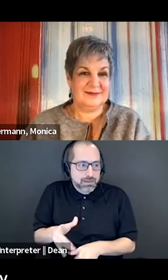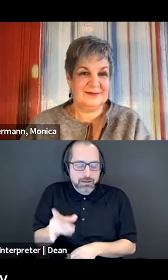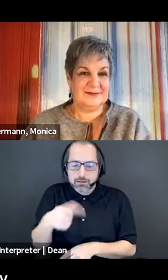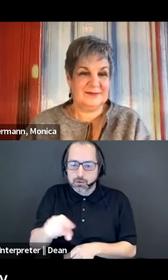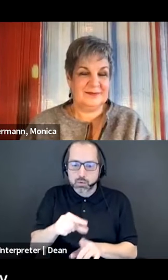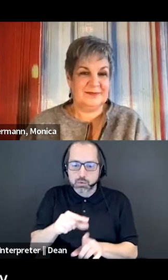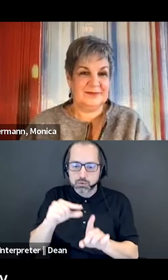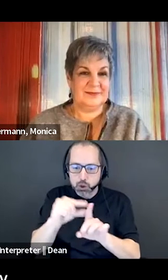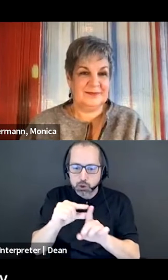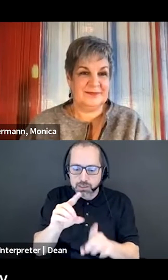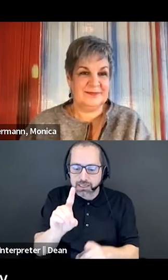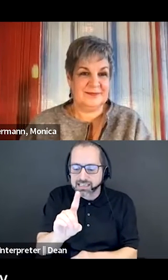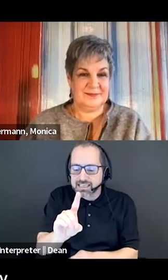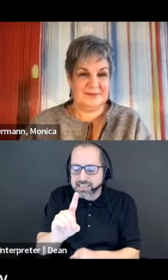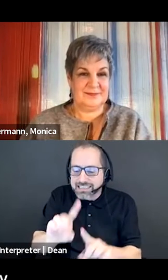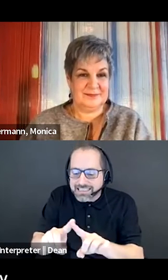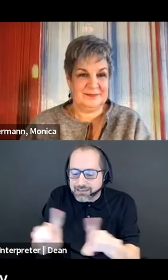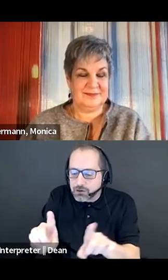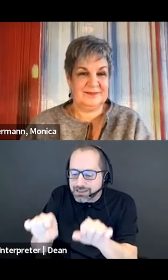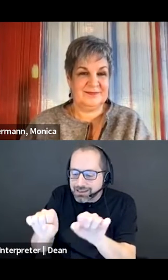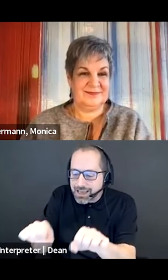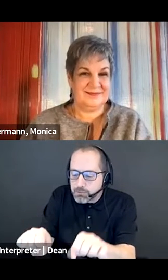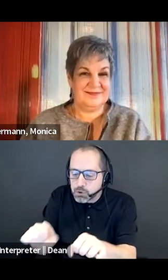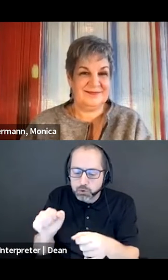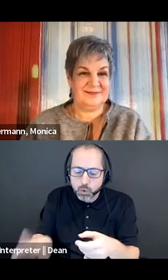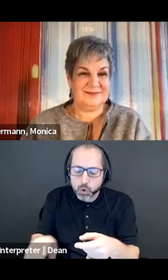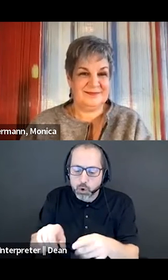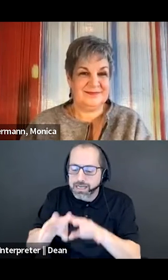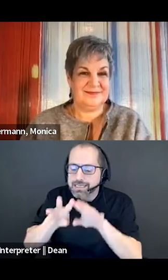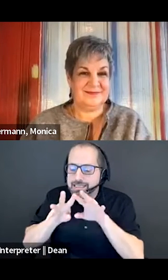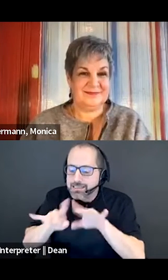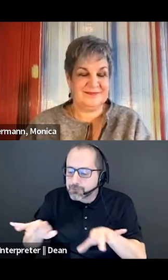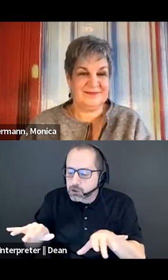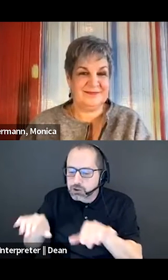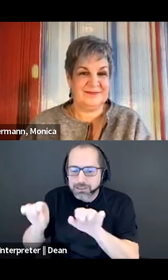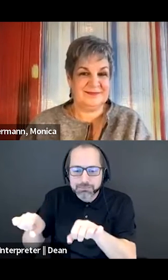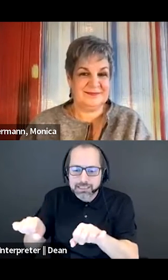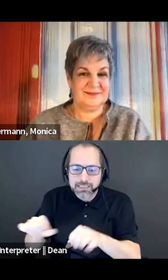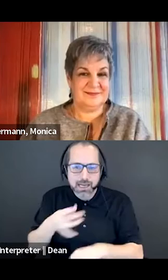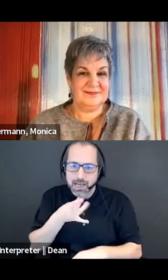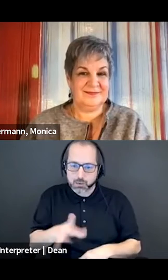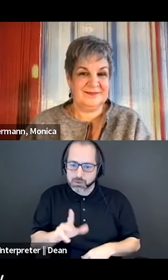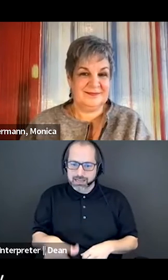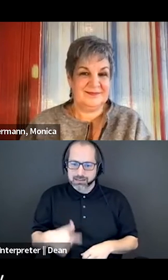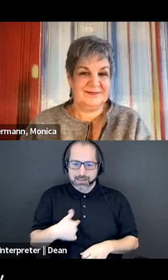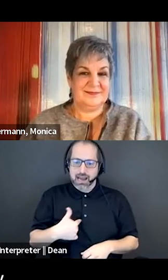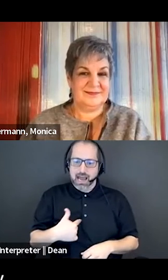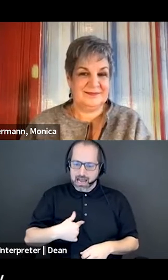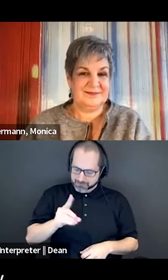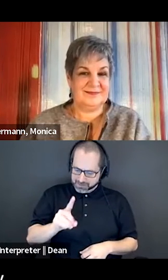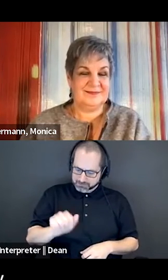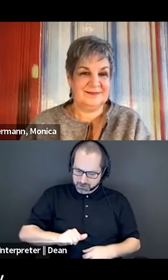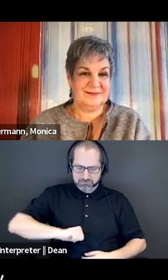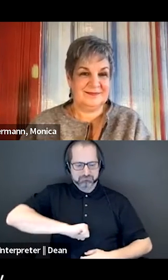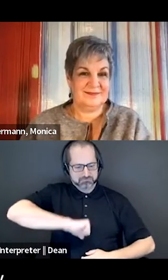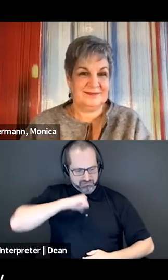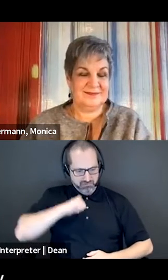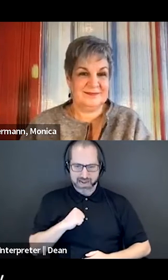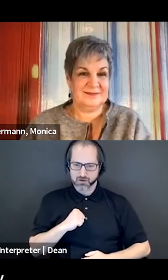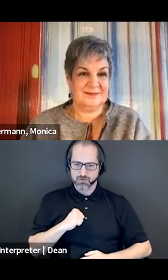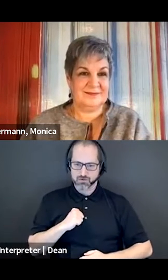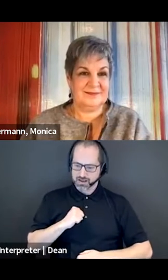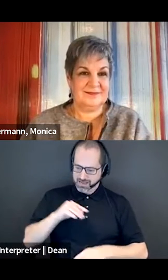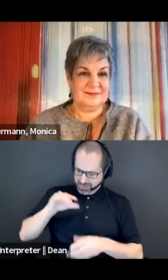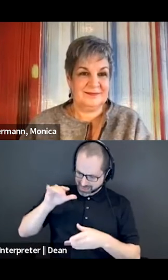able, or diverse ability, personally, because I'm proud to be a person with a disability. I'm proud to be part of the disability